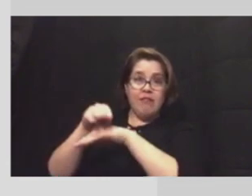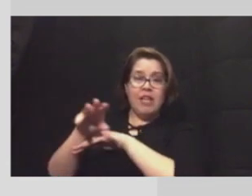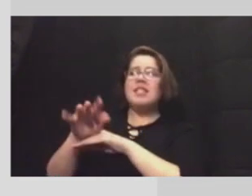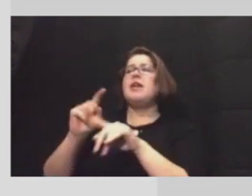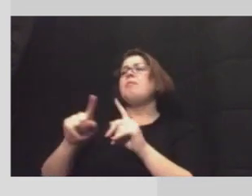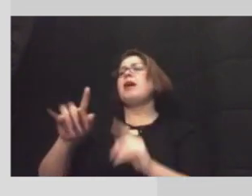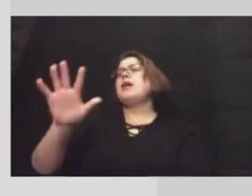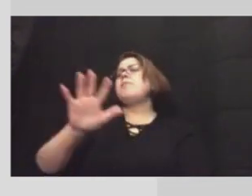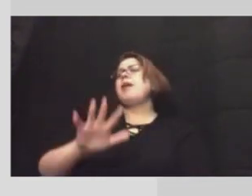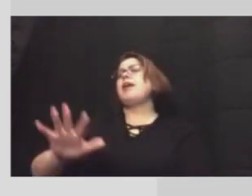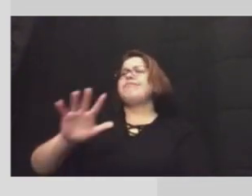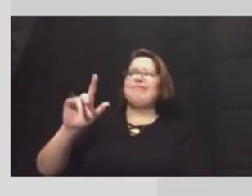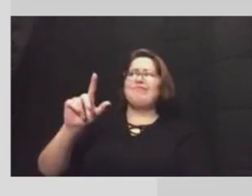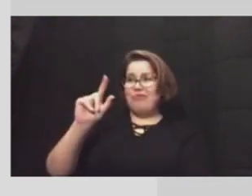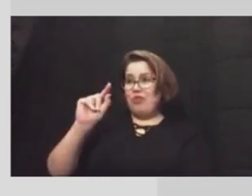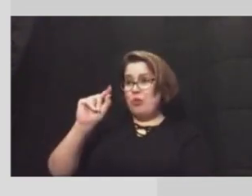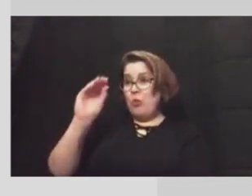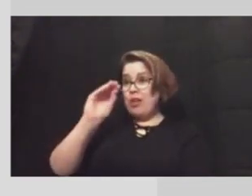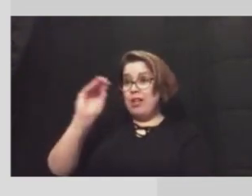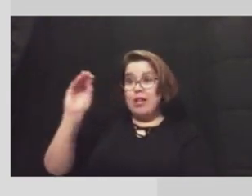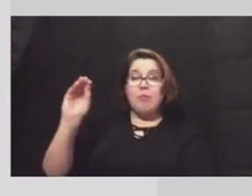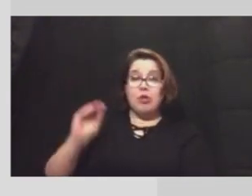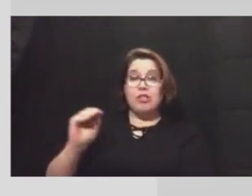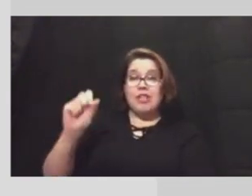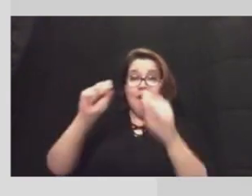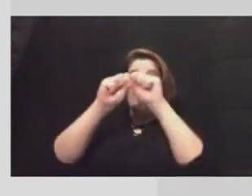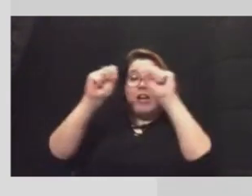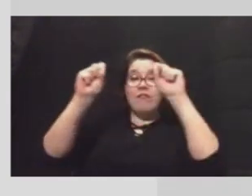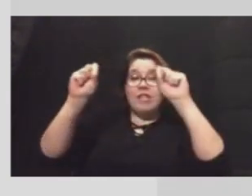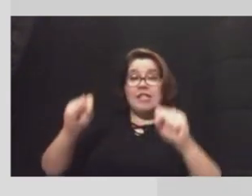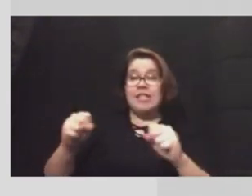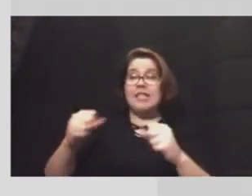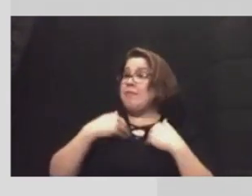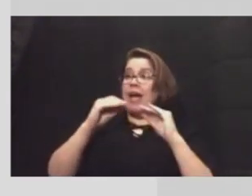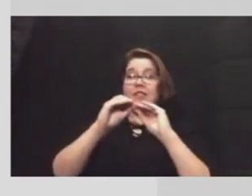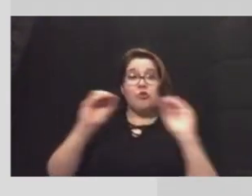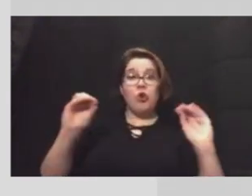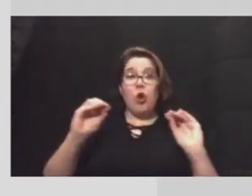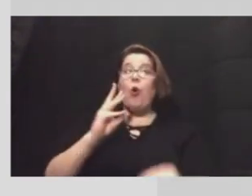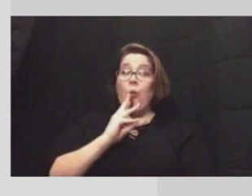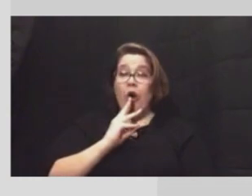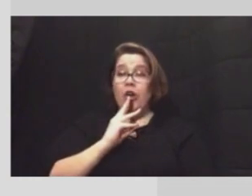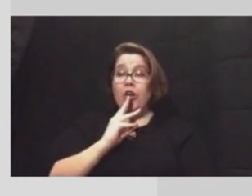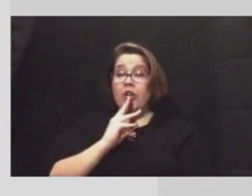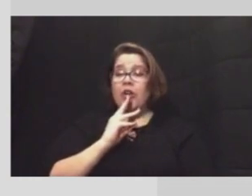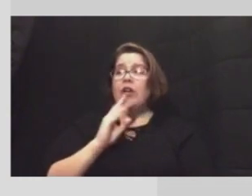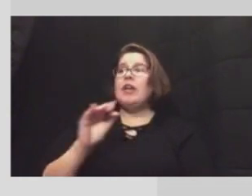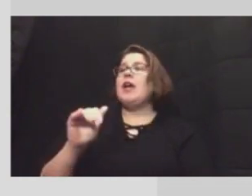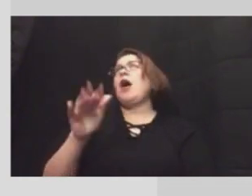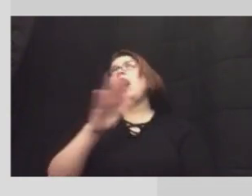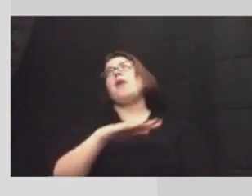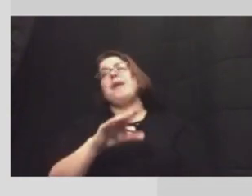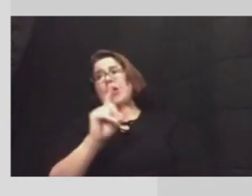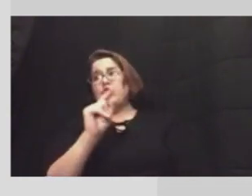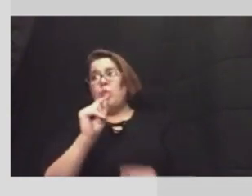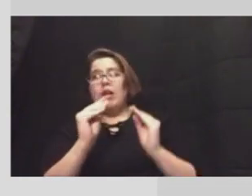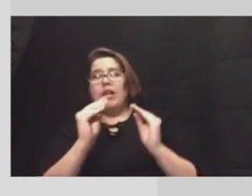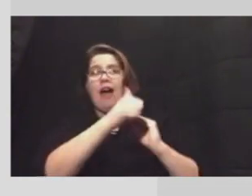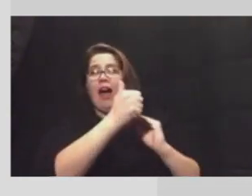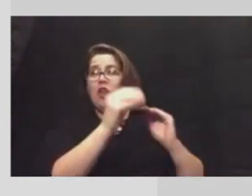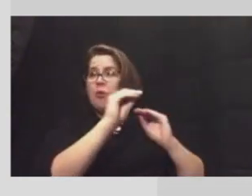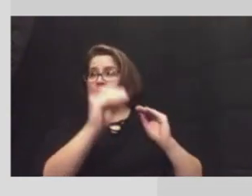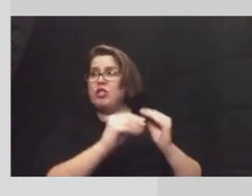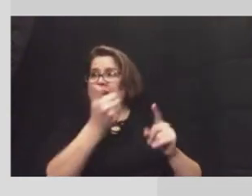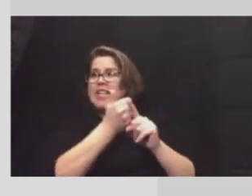about 20 percent of our system has no water another percentage of about 20 percent has low